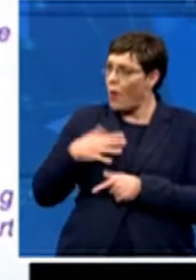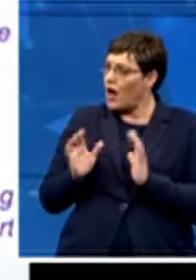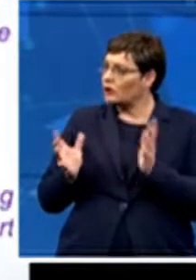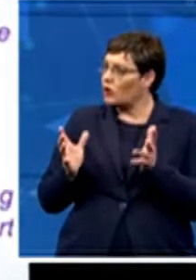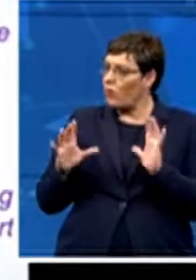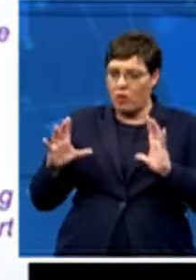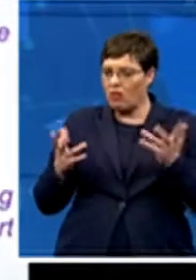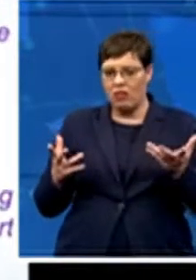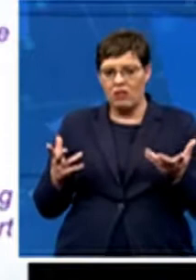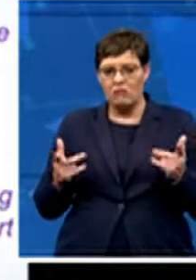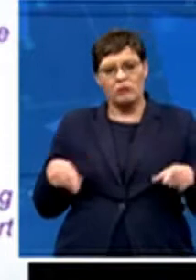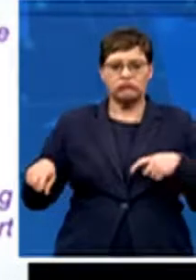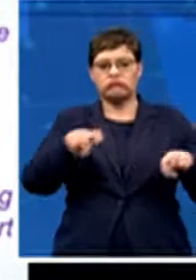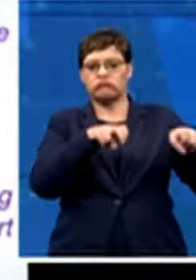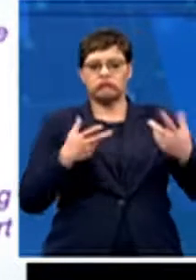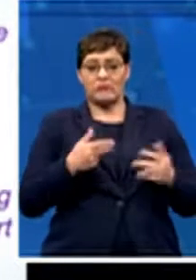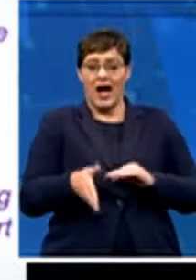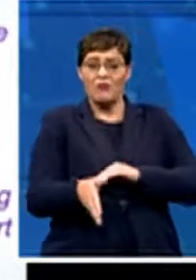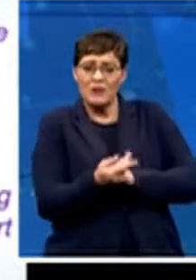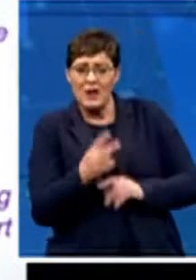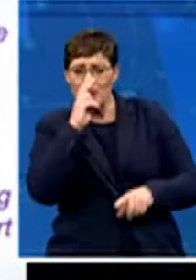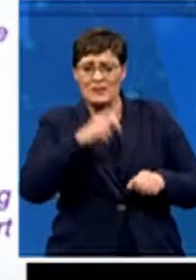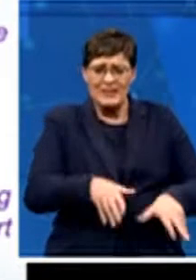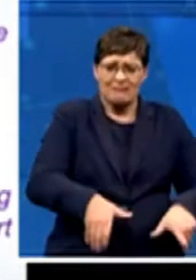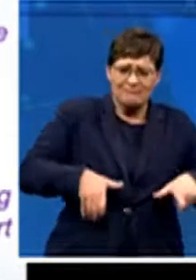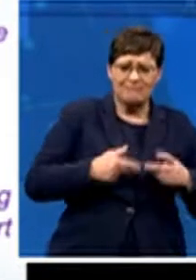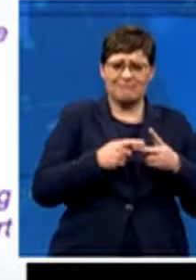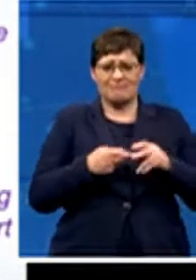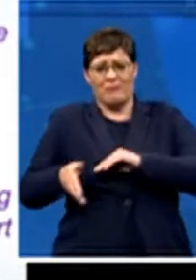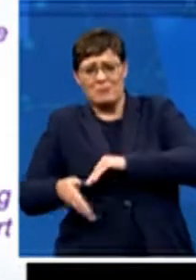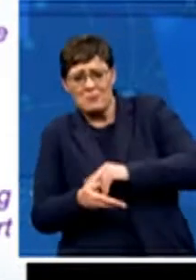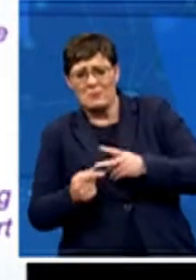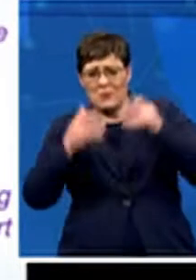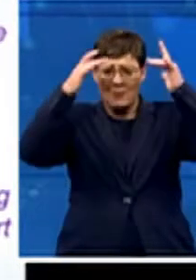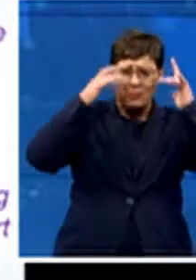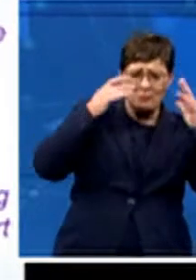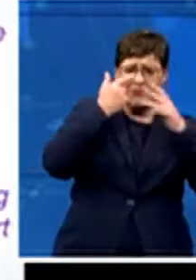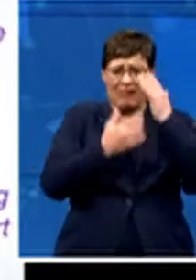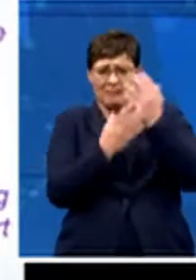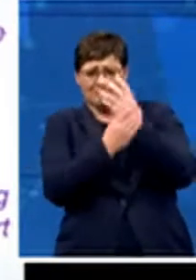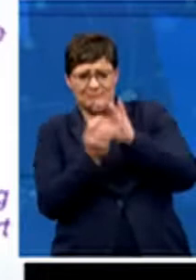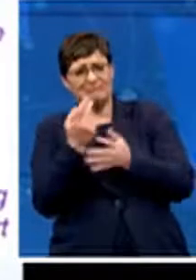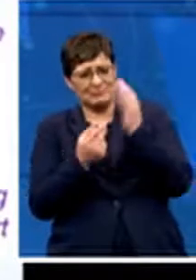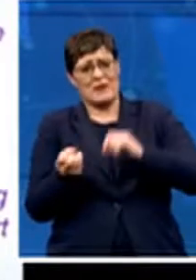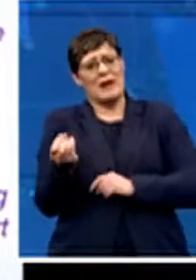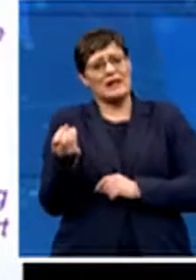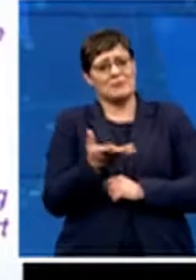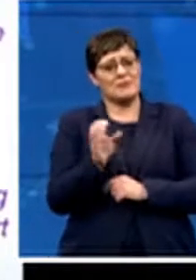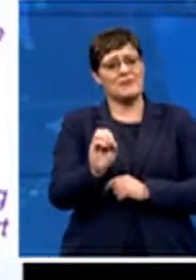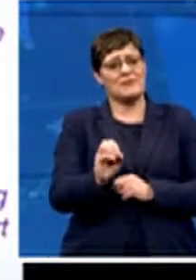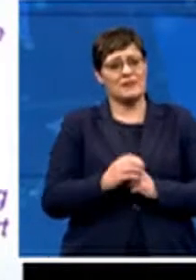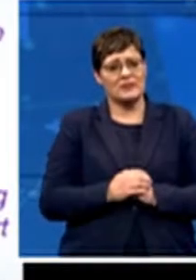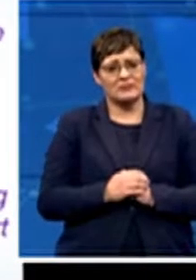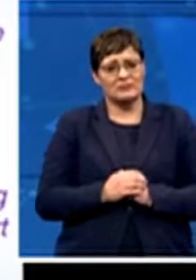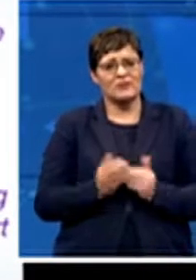is, and I think it shouldn't, is an expensive sport compared to some of the other sports that are